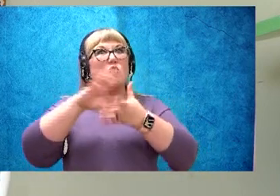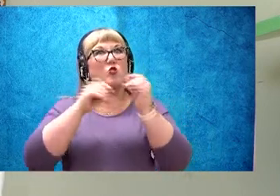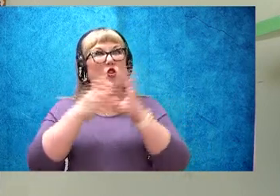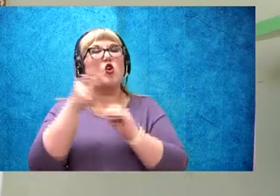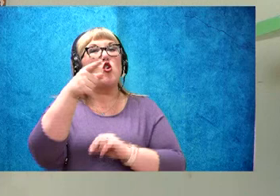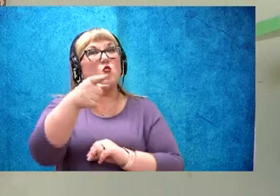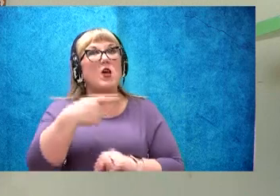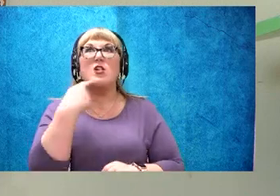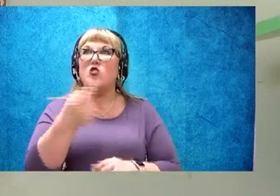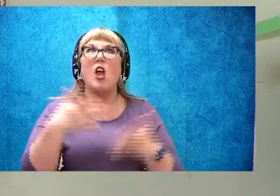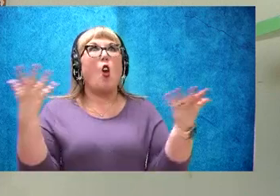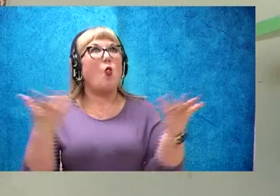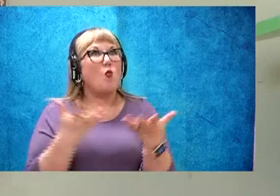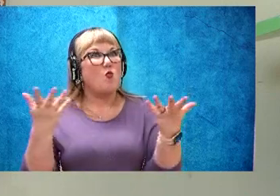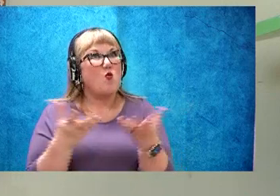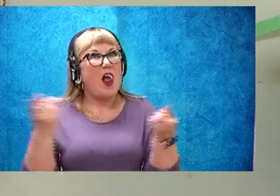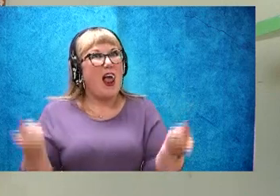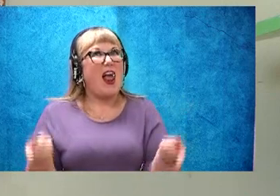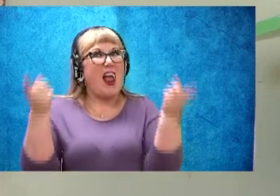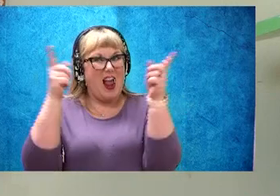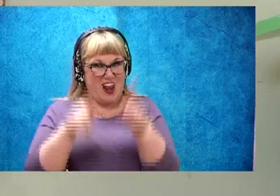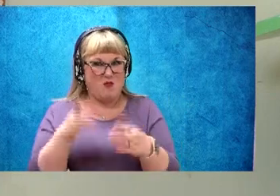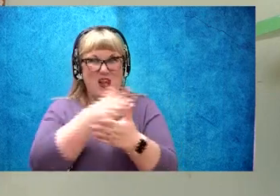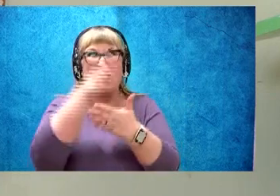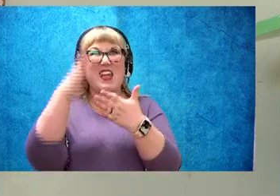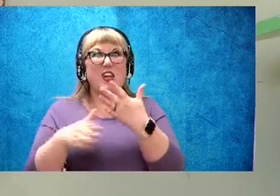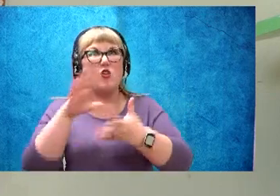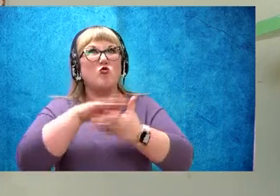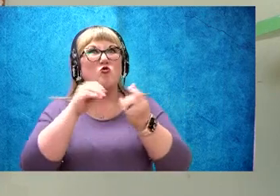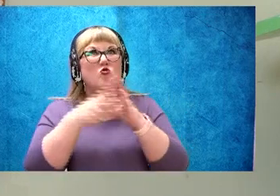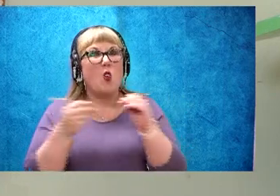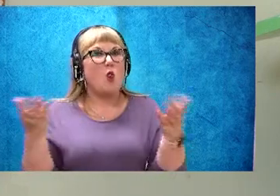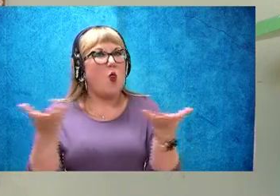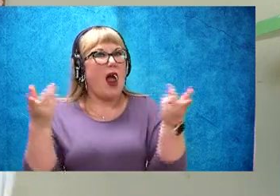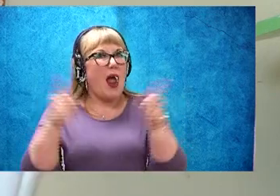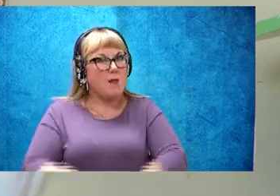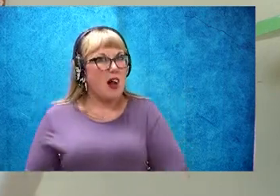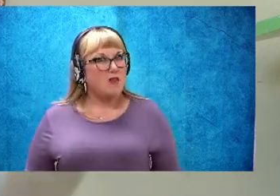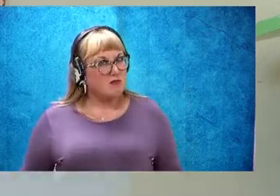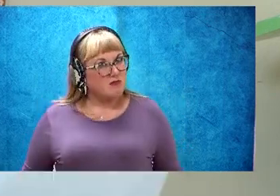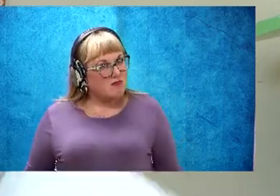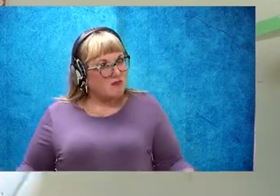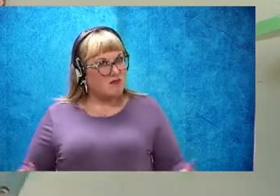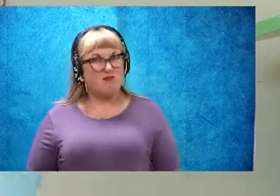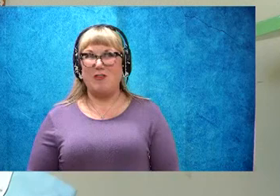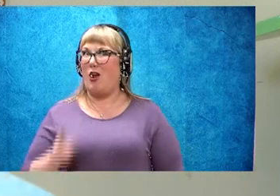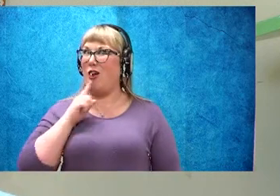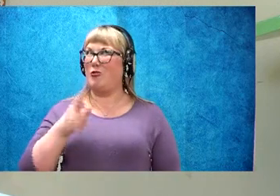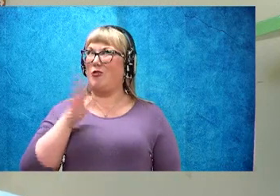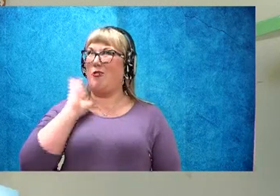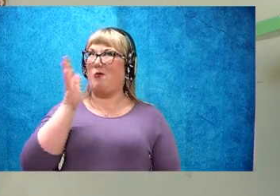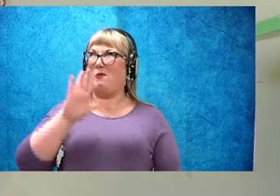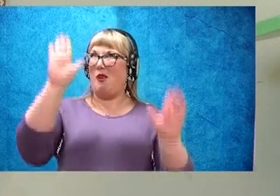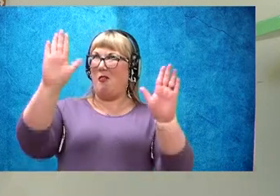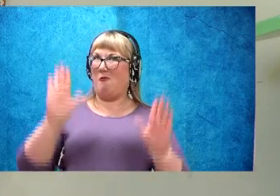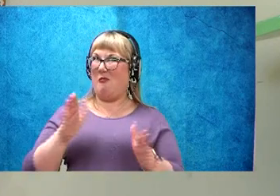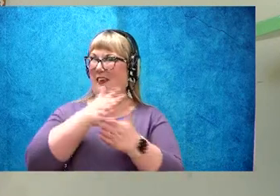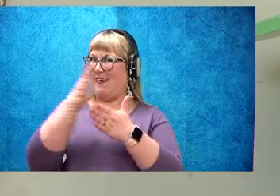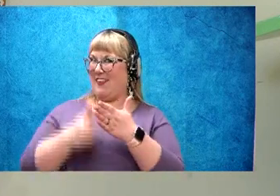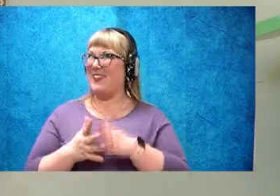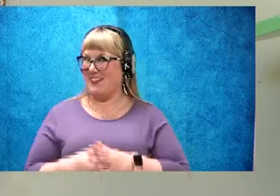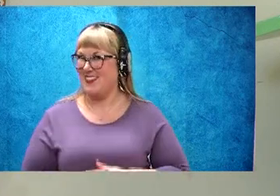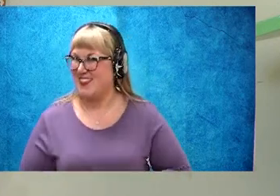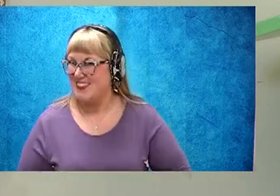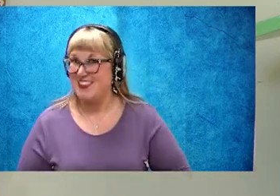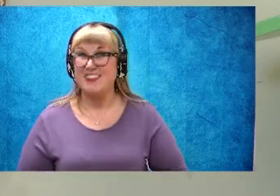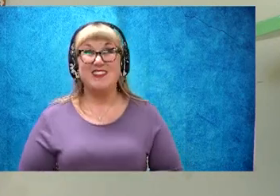You tell what you write an ending for what Farmer Brown will do when he get home. I'm sure it's going to be a great ending. So